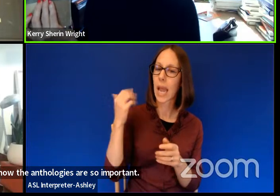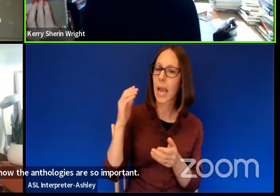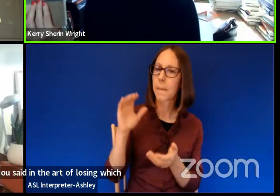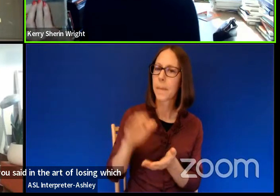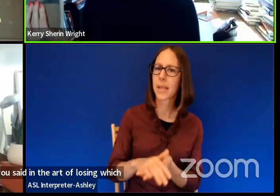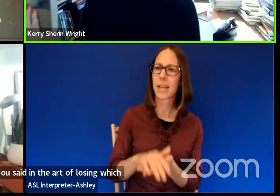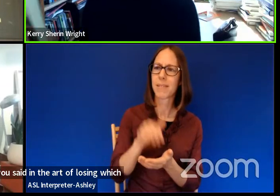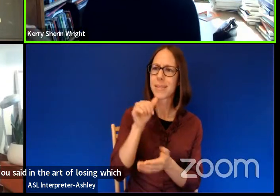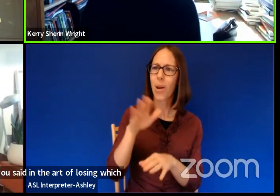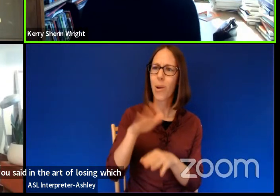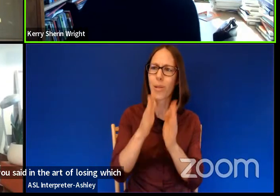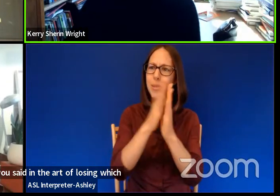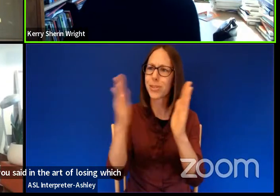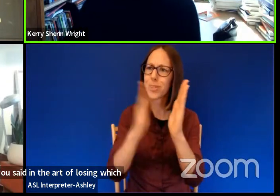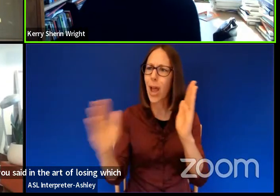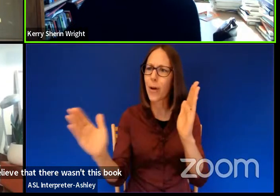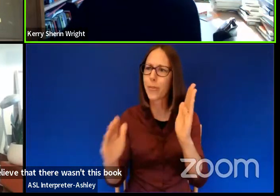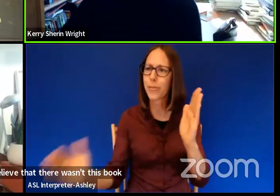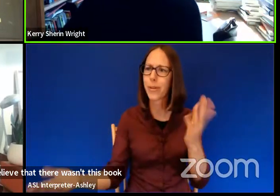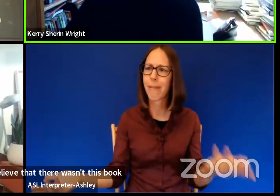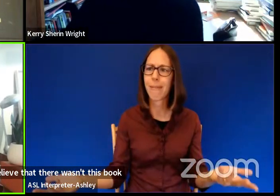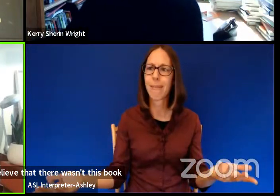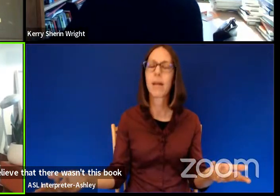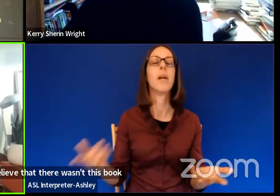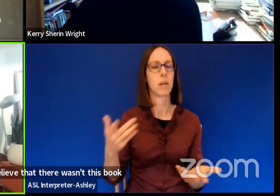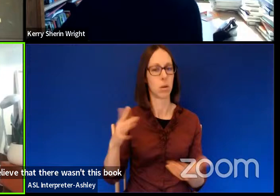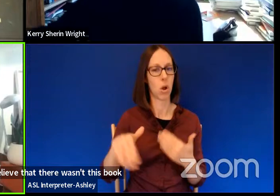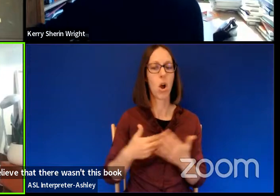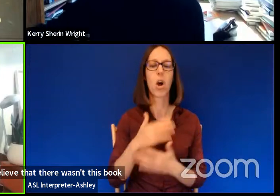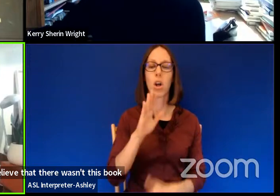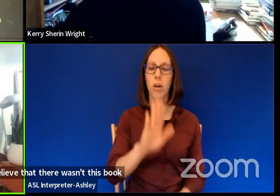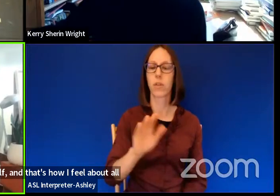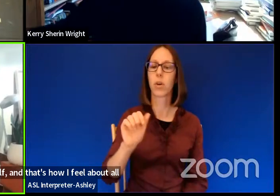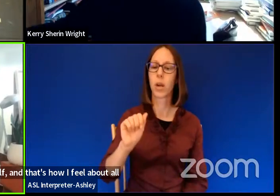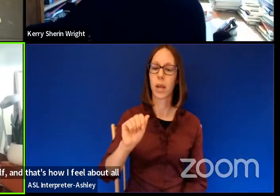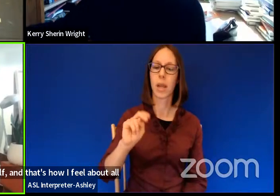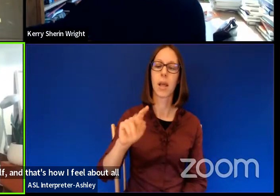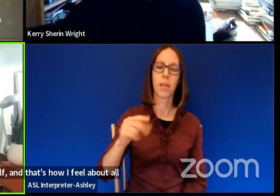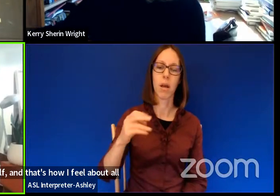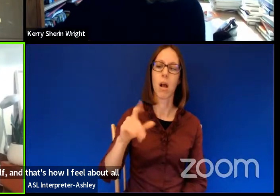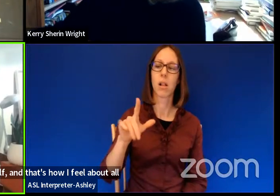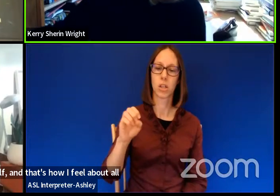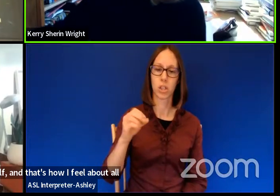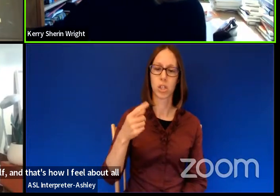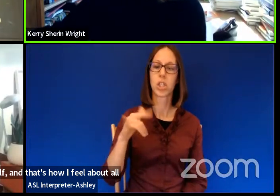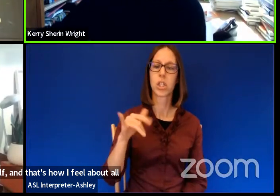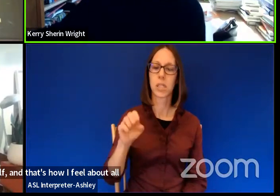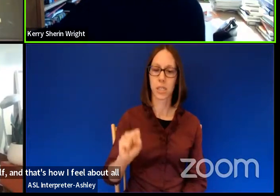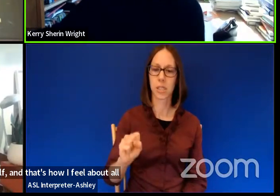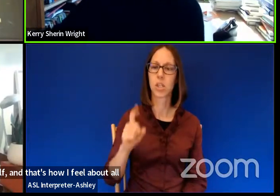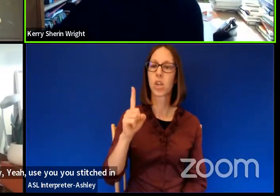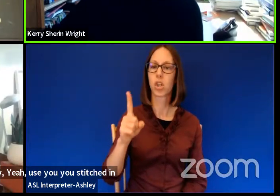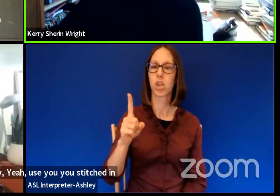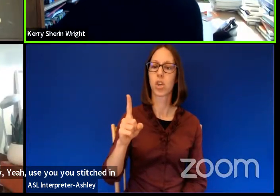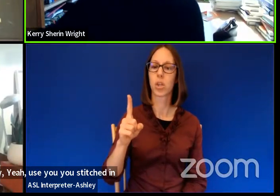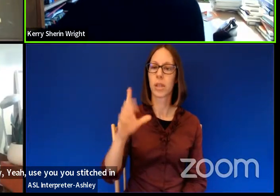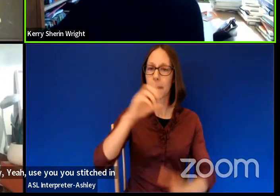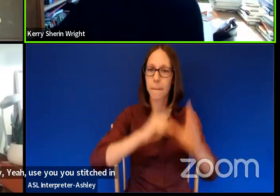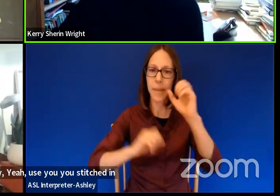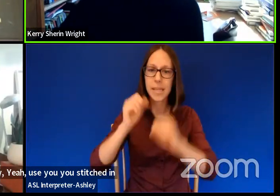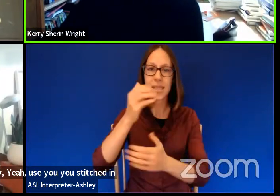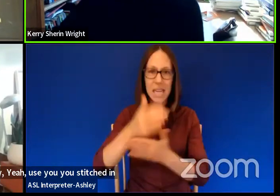shelf. And that's how I feel about all of your anthologies. Okay. Yeah, you, you, you stitched in the missing part.